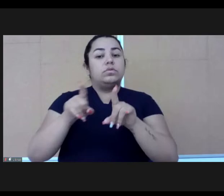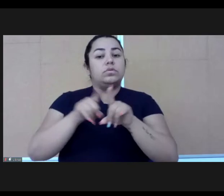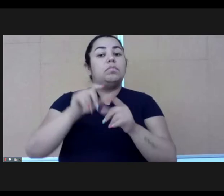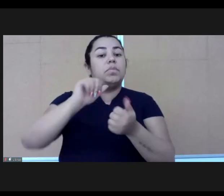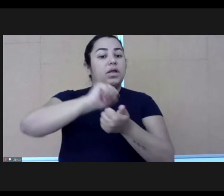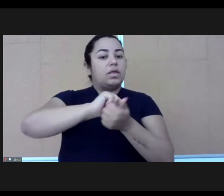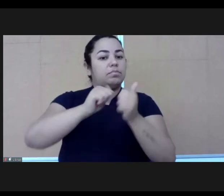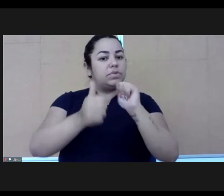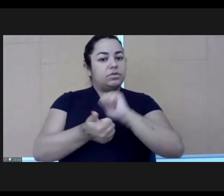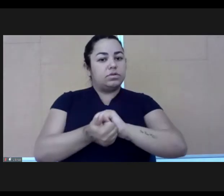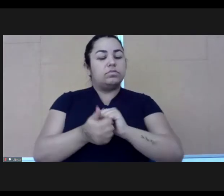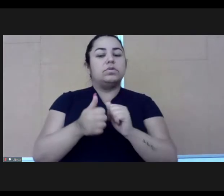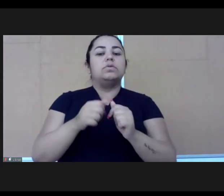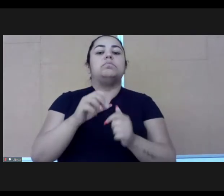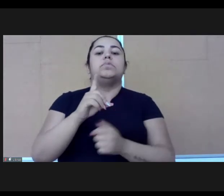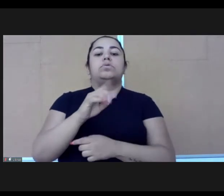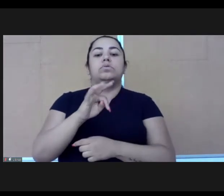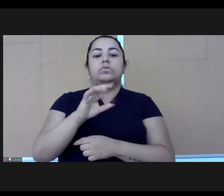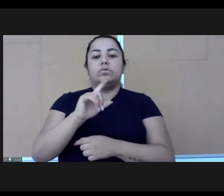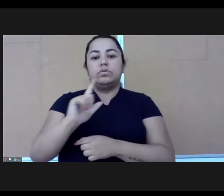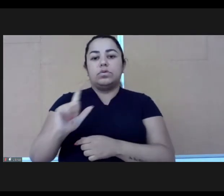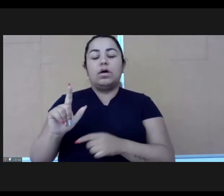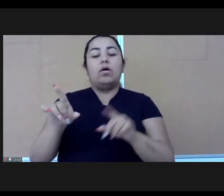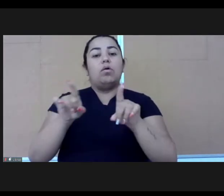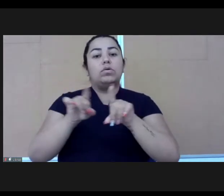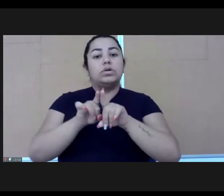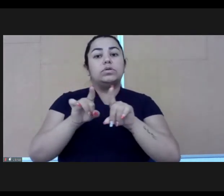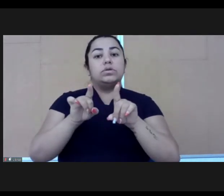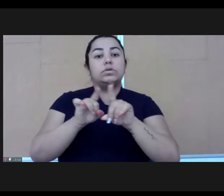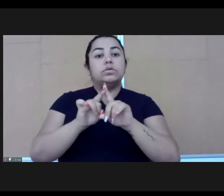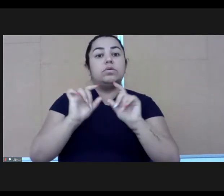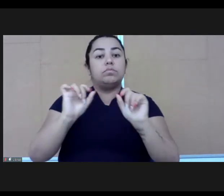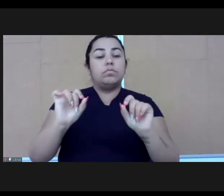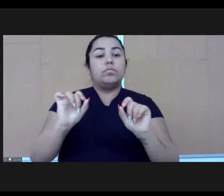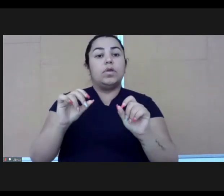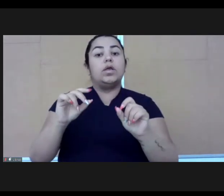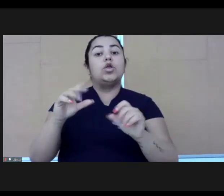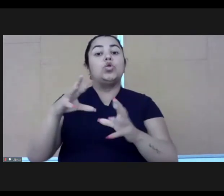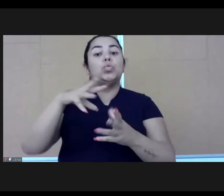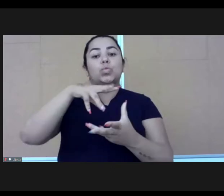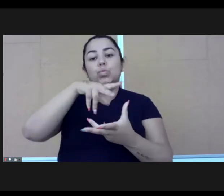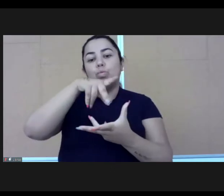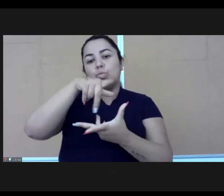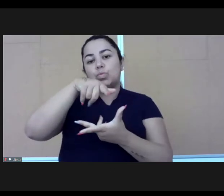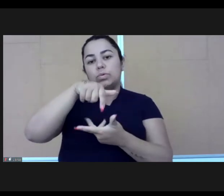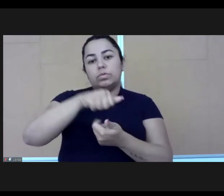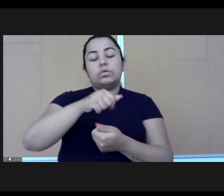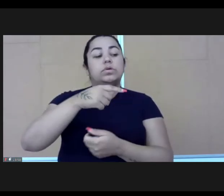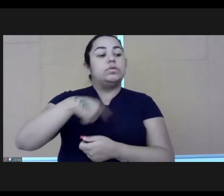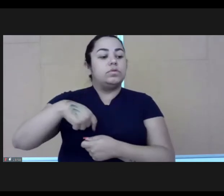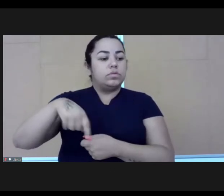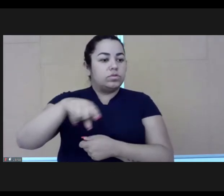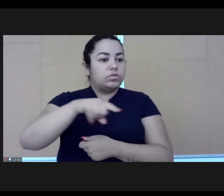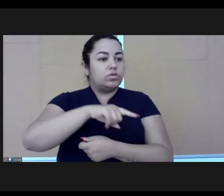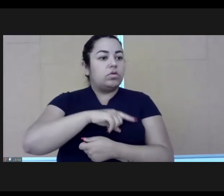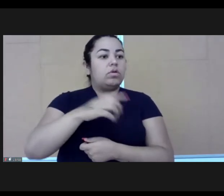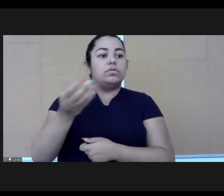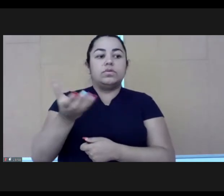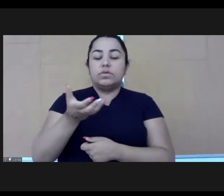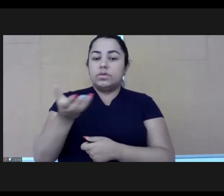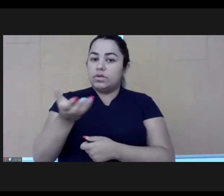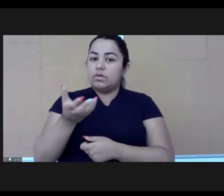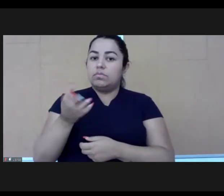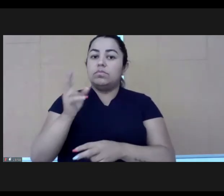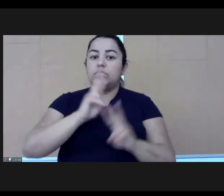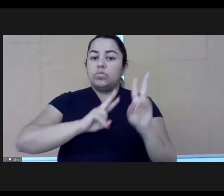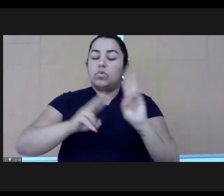and emotional intelligence. We're in a world where we want to see our public leaders and be able to relate